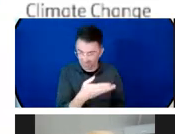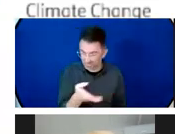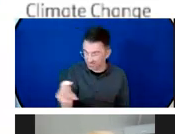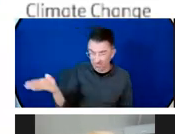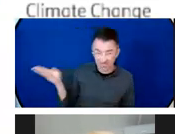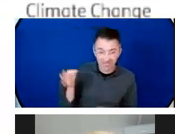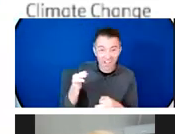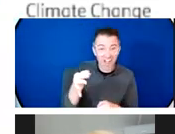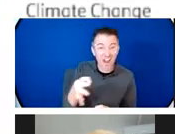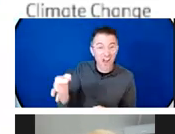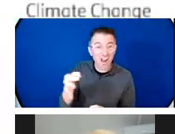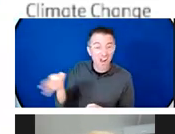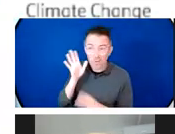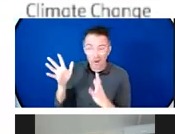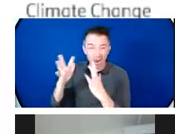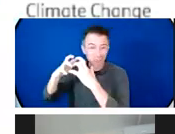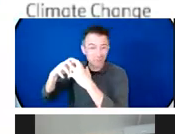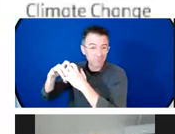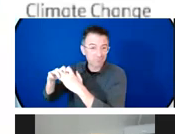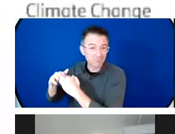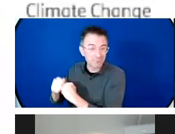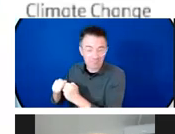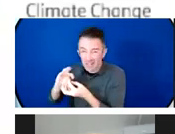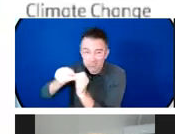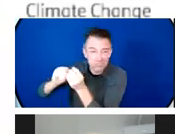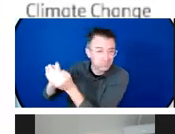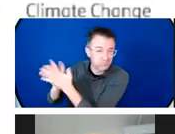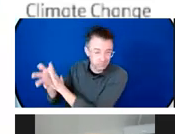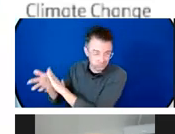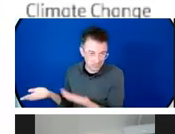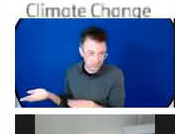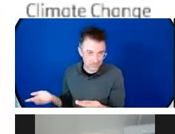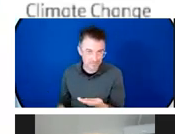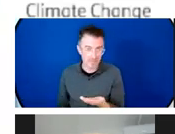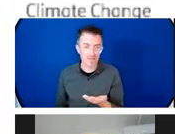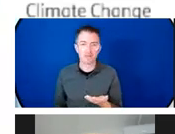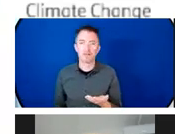constantly the situation and take adaptive measures.